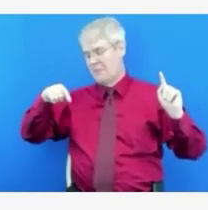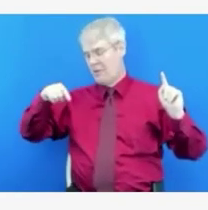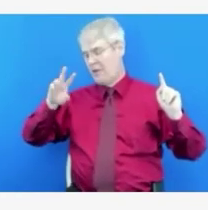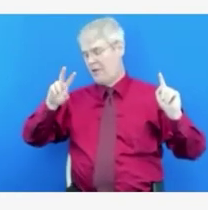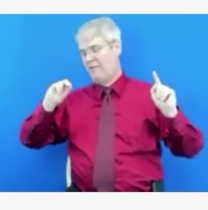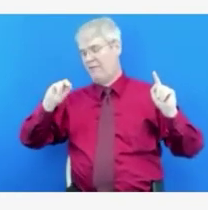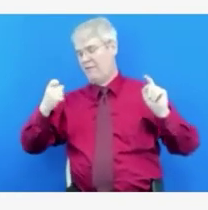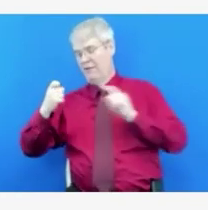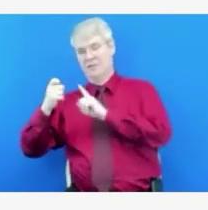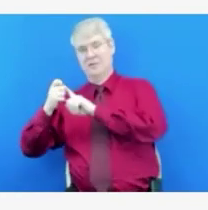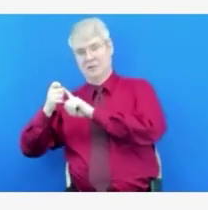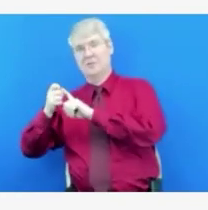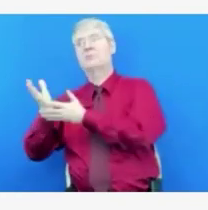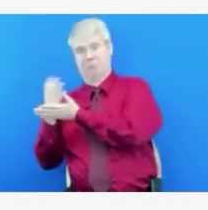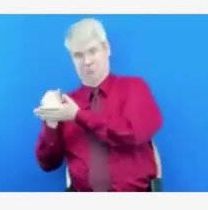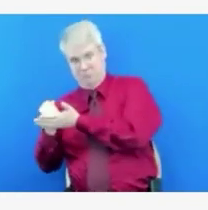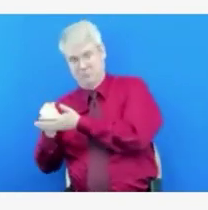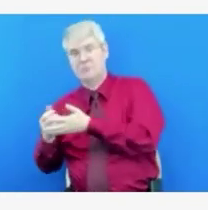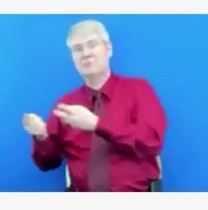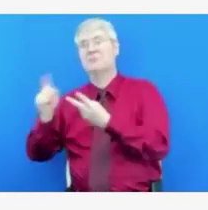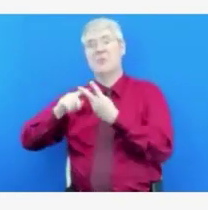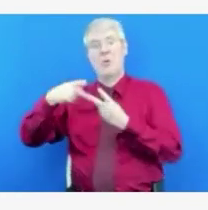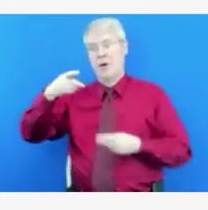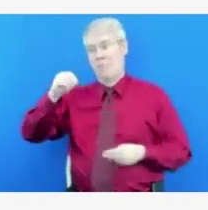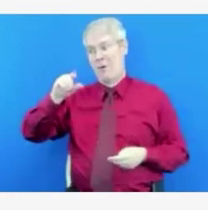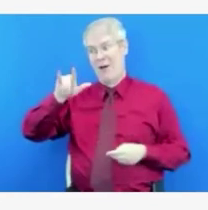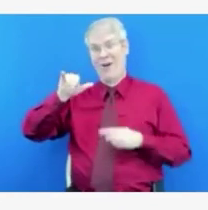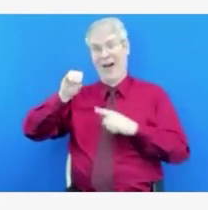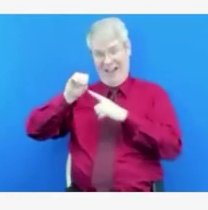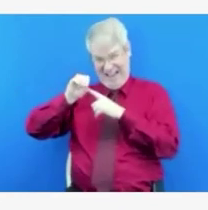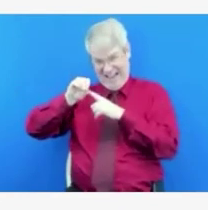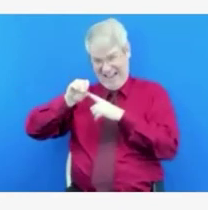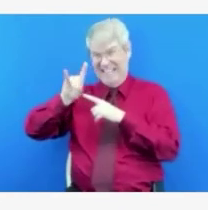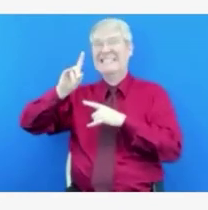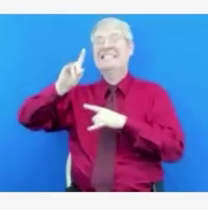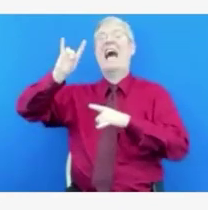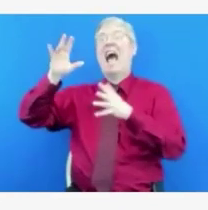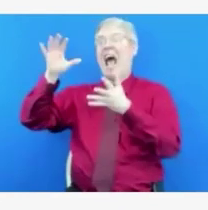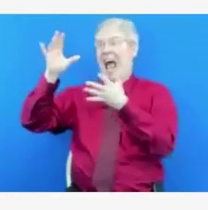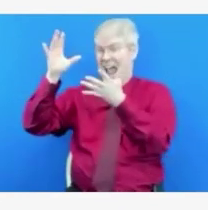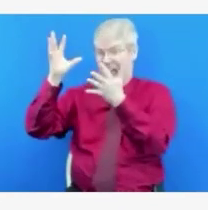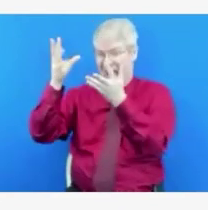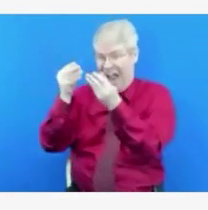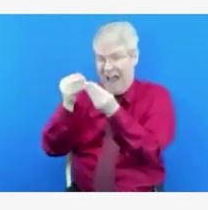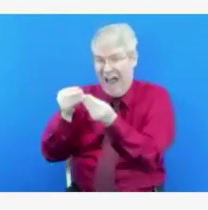likely that we could potentially eliminate than I think this coronavirus.